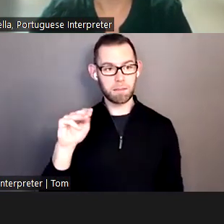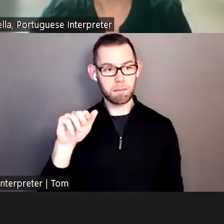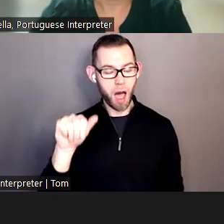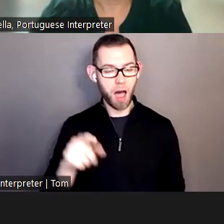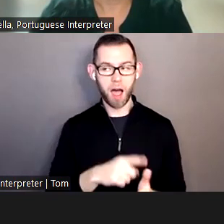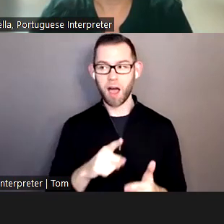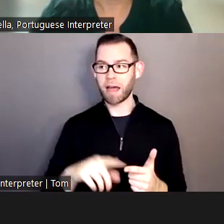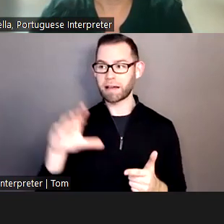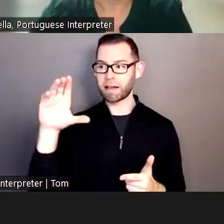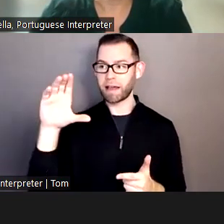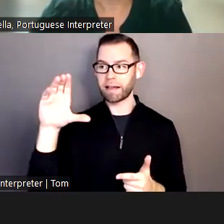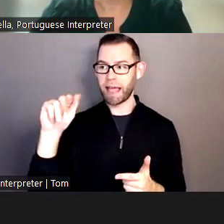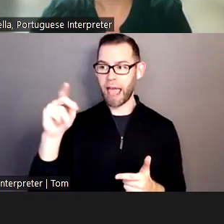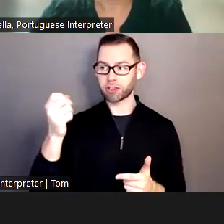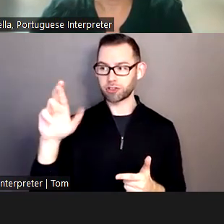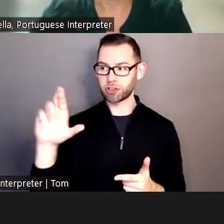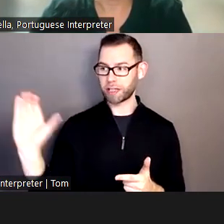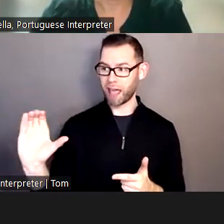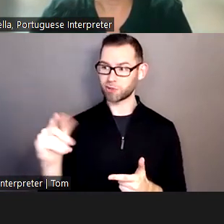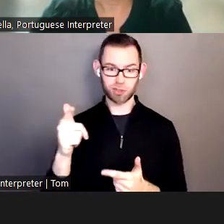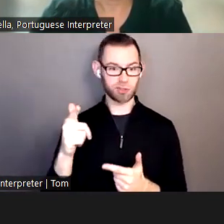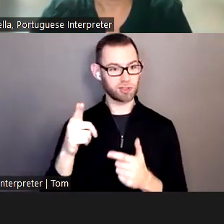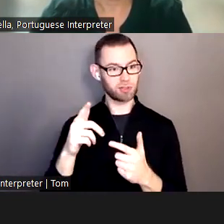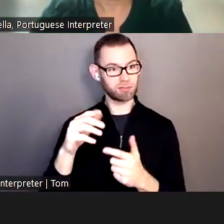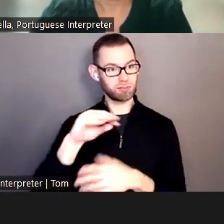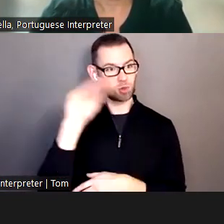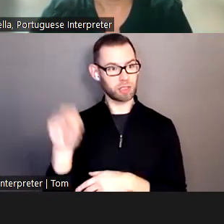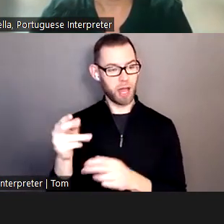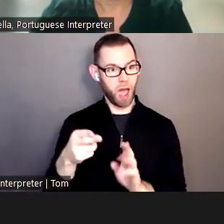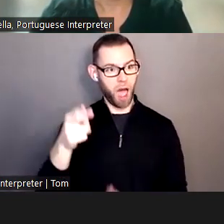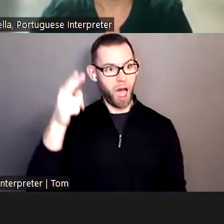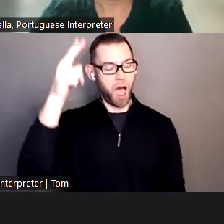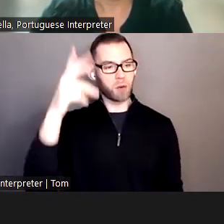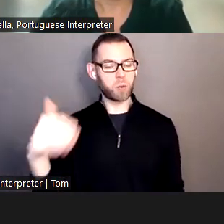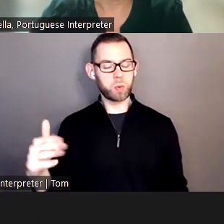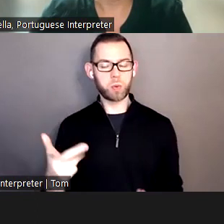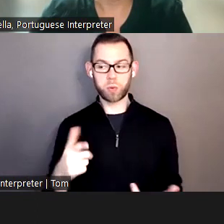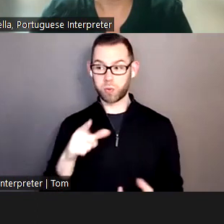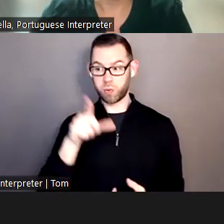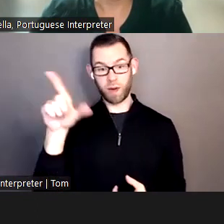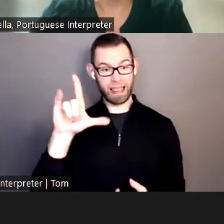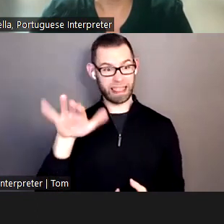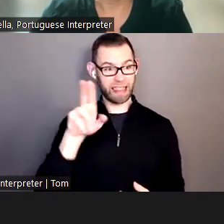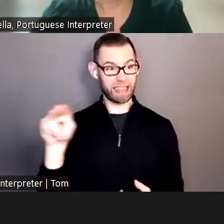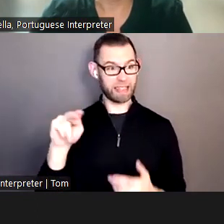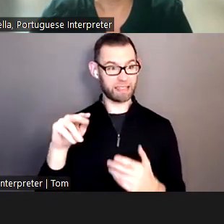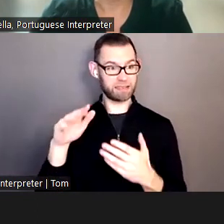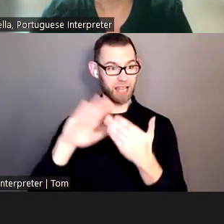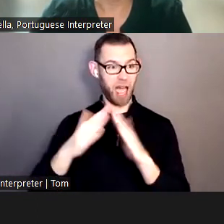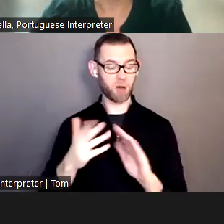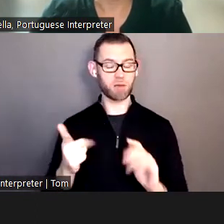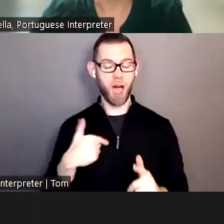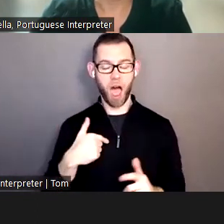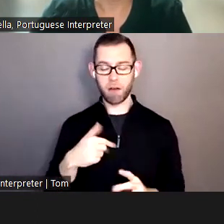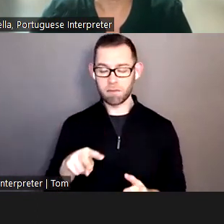in Lynn. I've just become completely disgusted. And I wanted to raise my comment here today